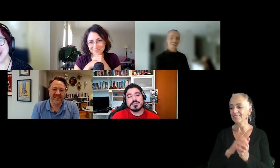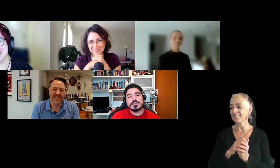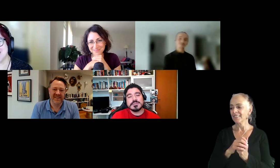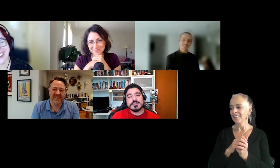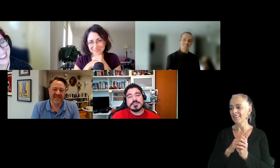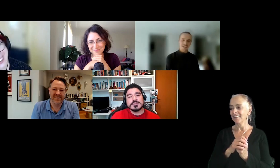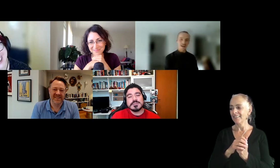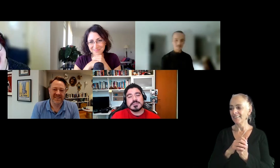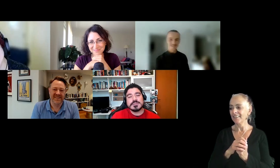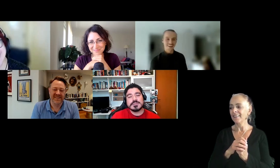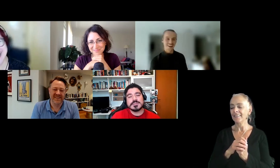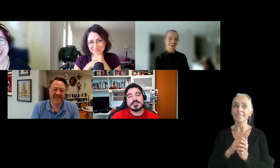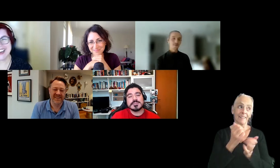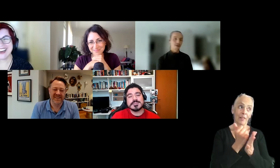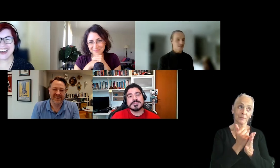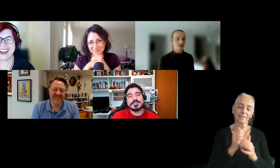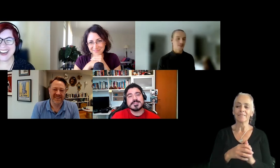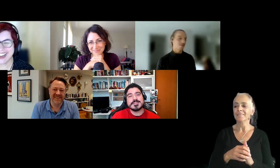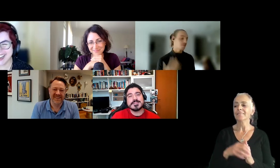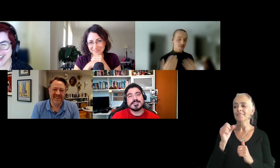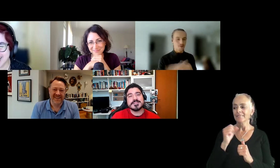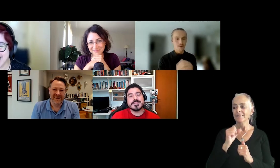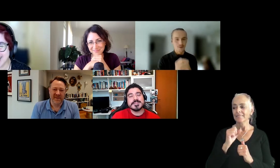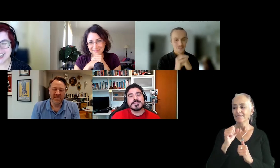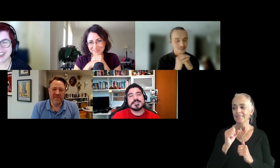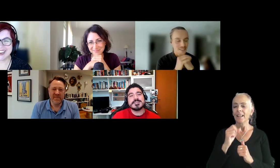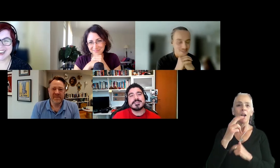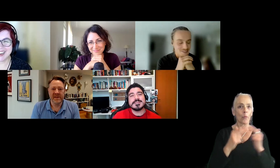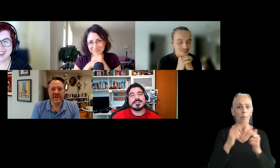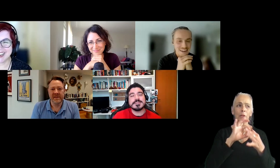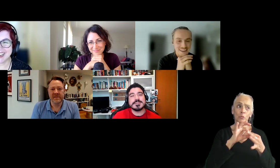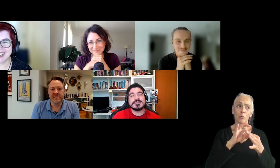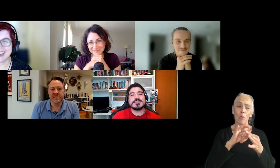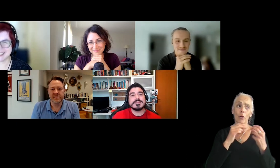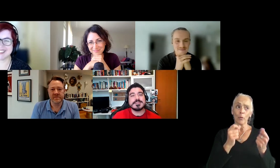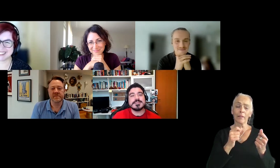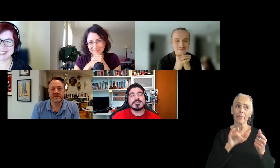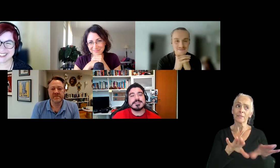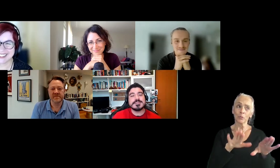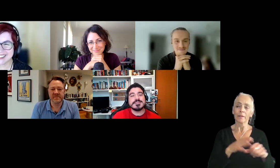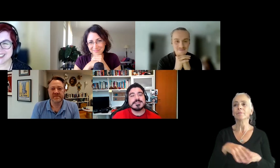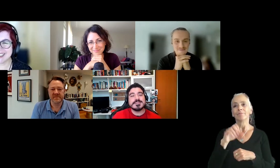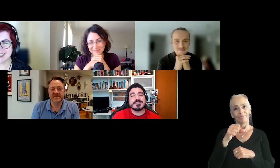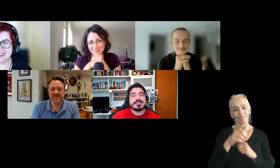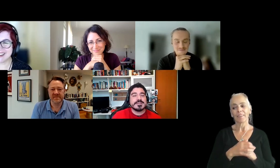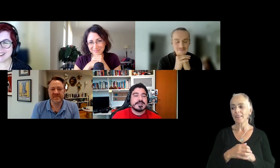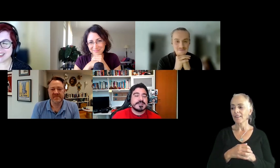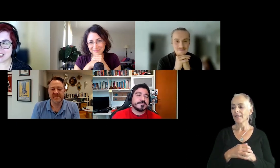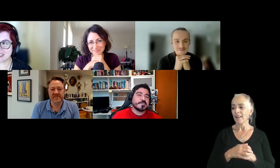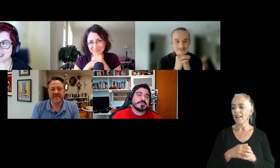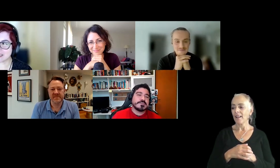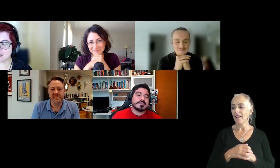It helps. I think, yeah, we, we built a report really quickly, which was great. Yes. Uh,